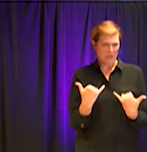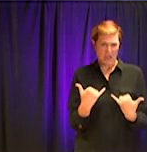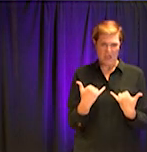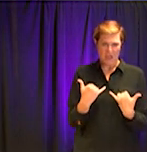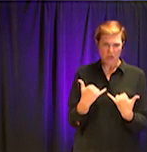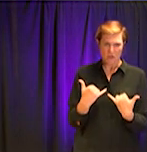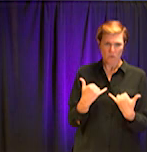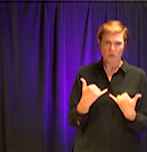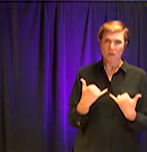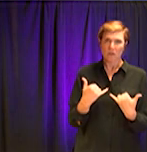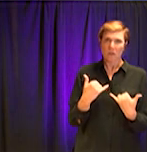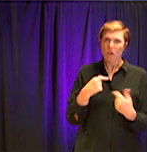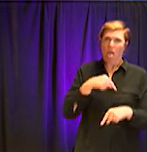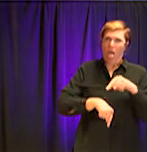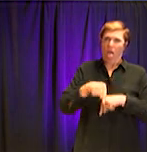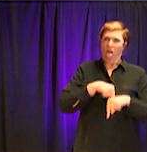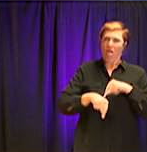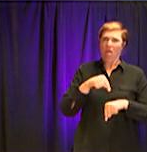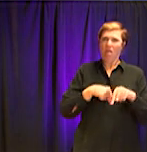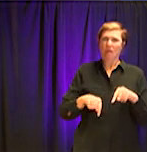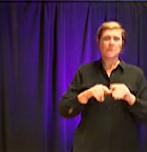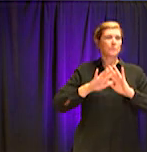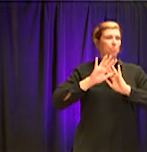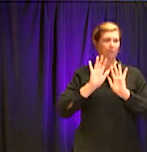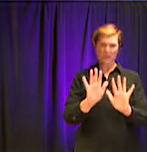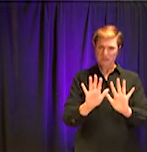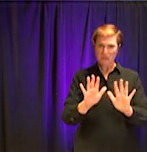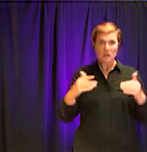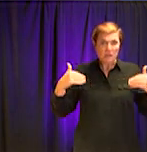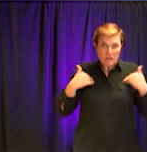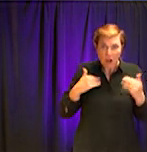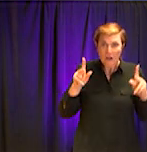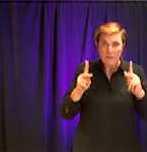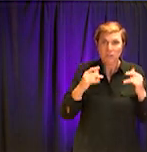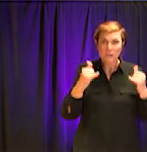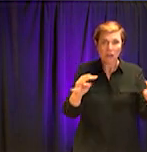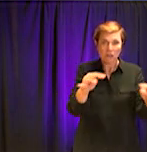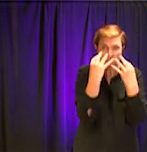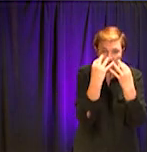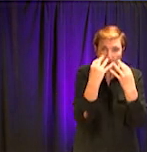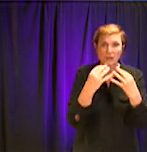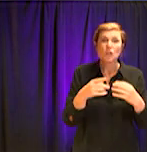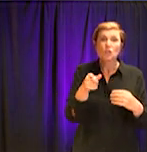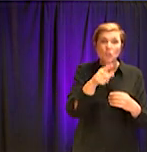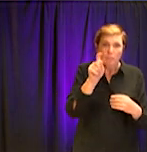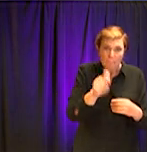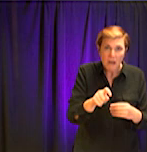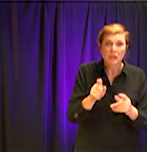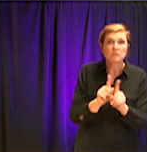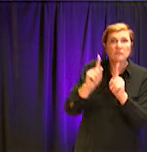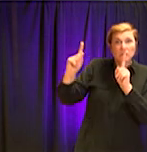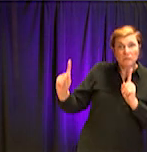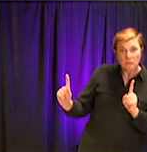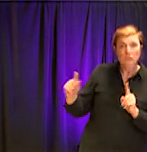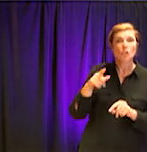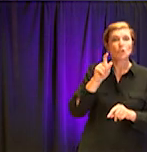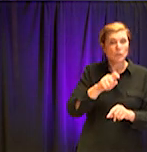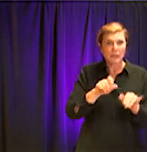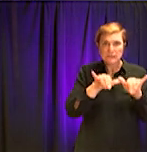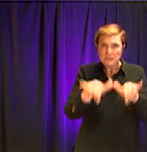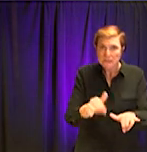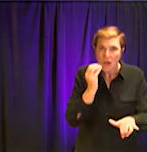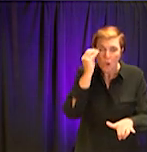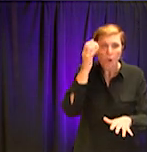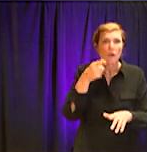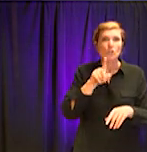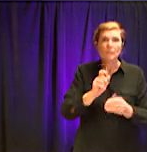to observe the social distancing and all in the hunkering down at home and not shaking hands and all of the things that, that